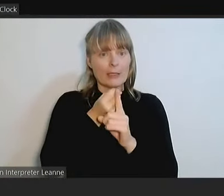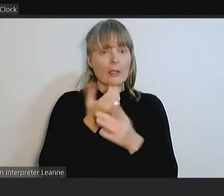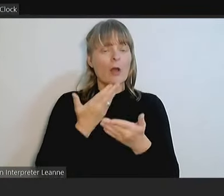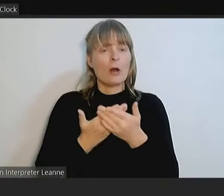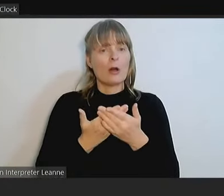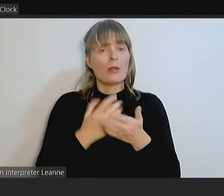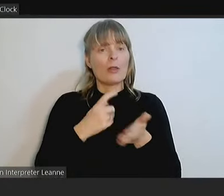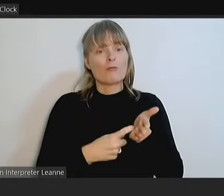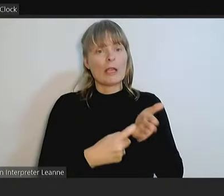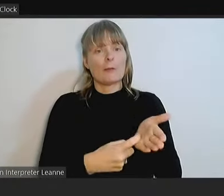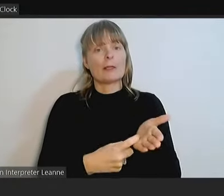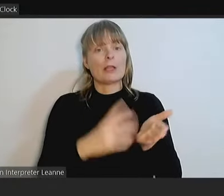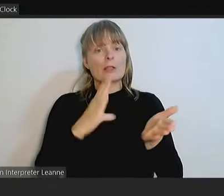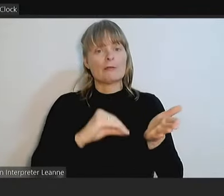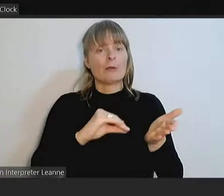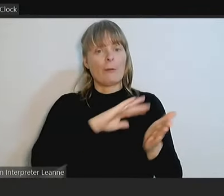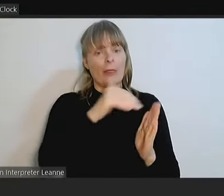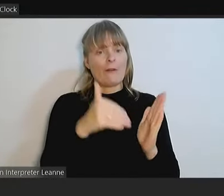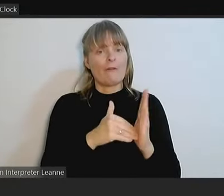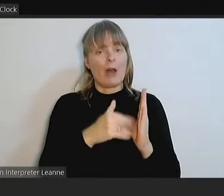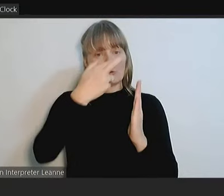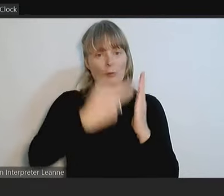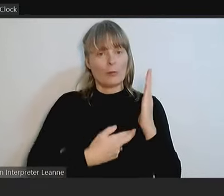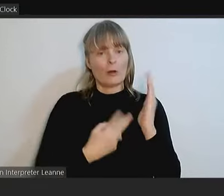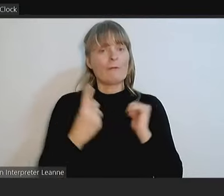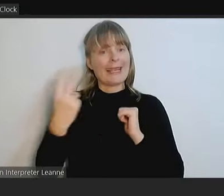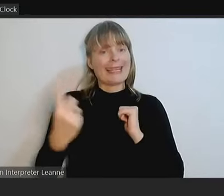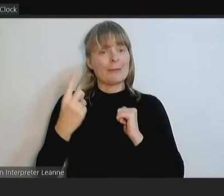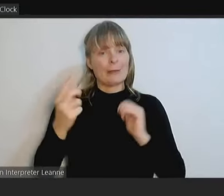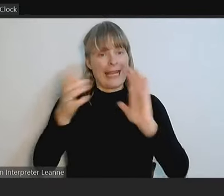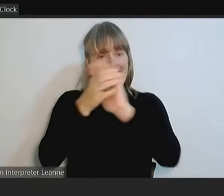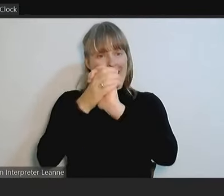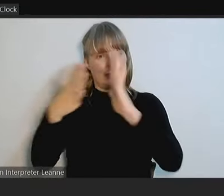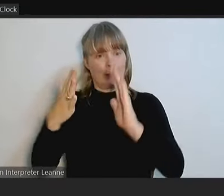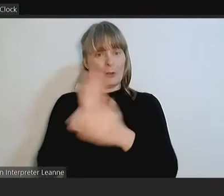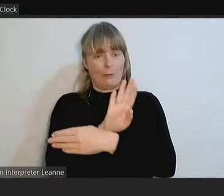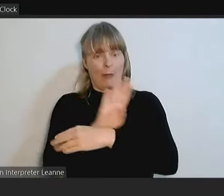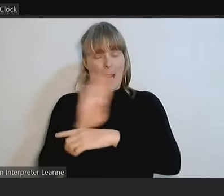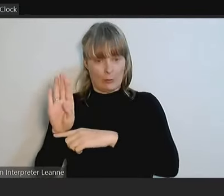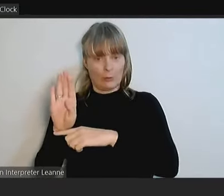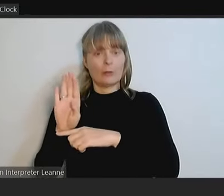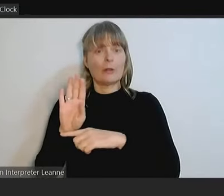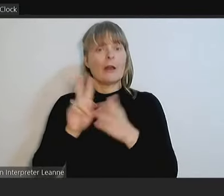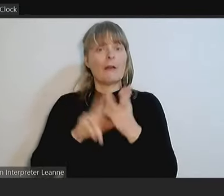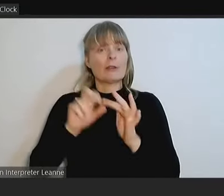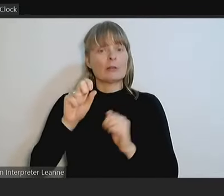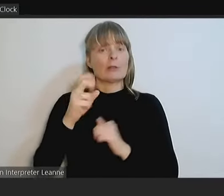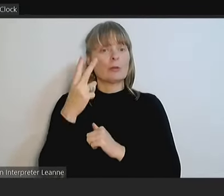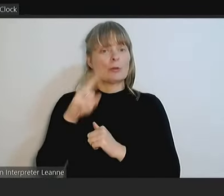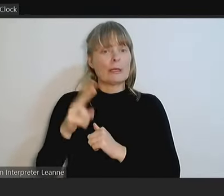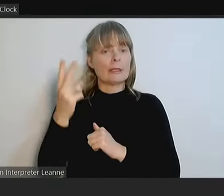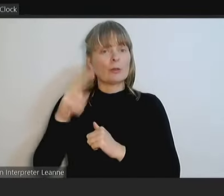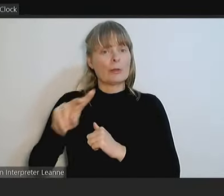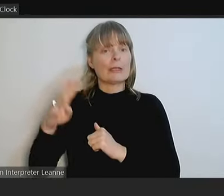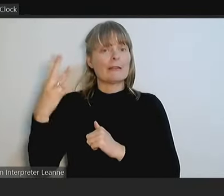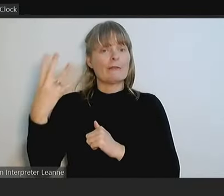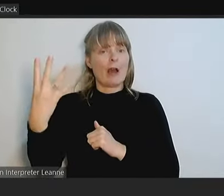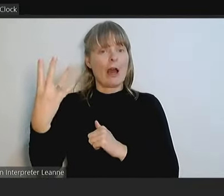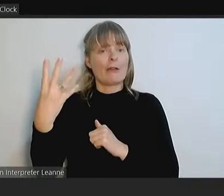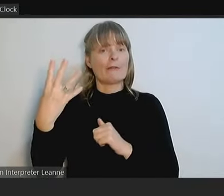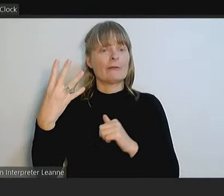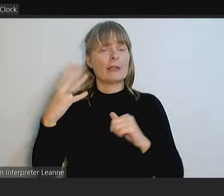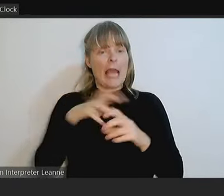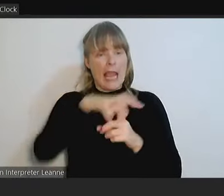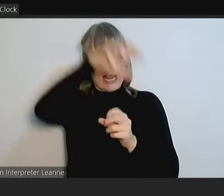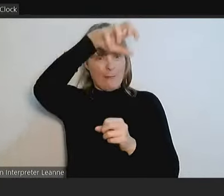final report of the independent expert panel for the Victorian 2035 emissions reduction target? The